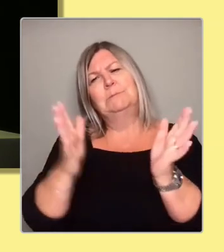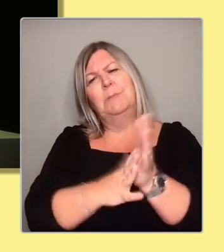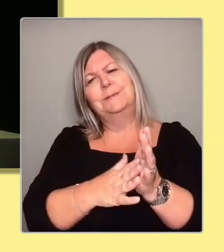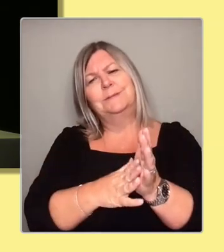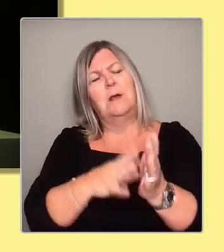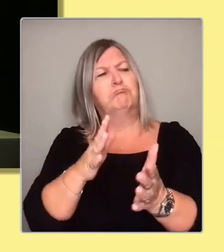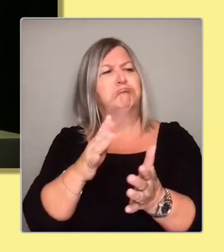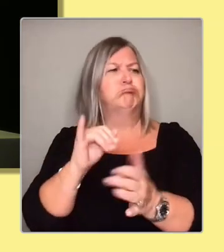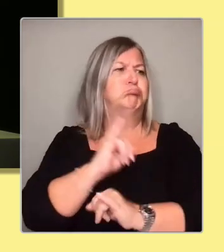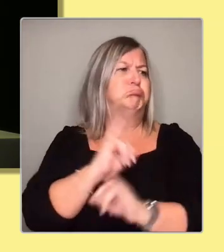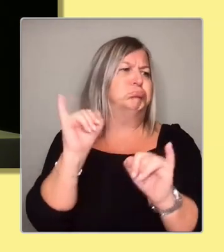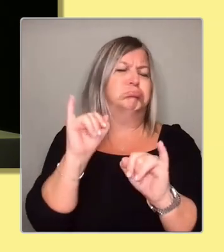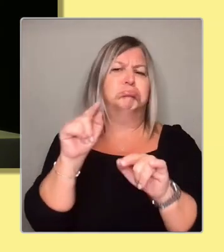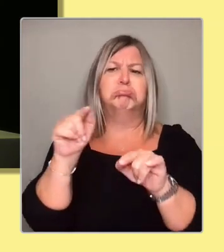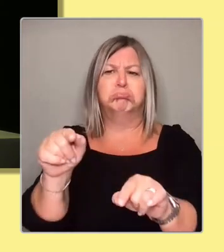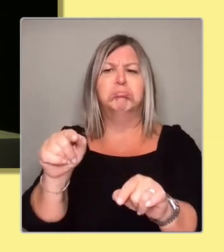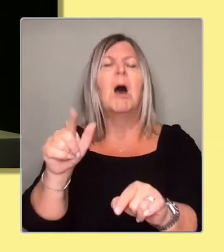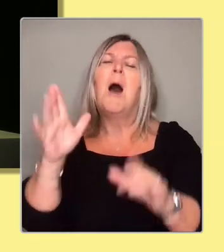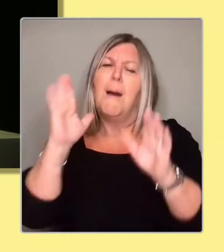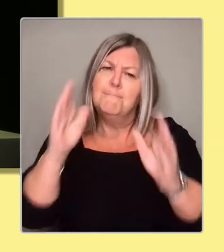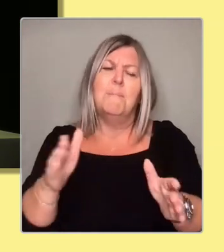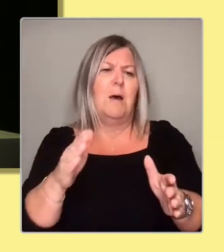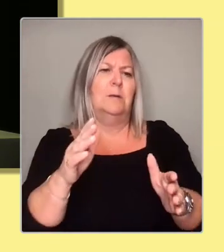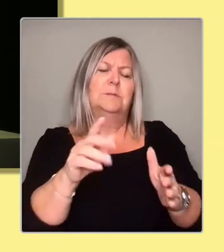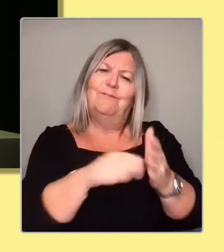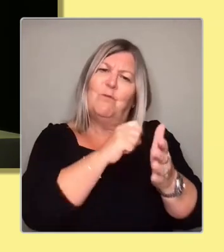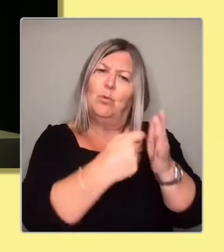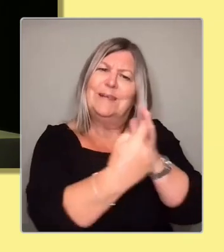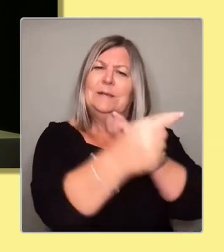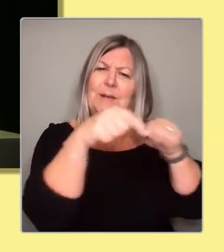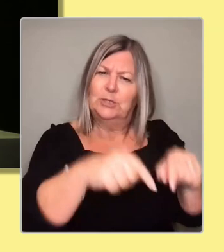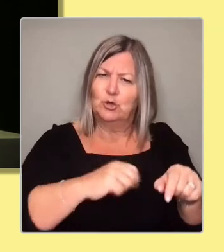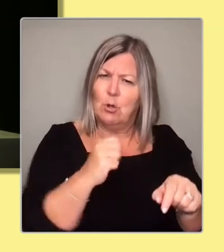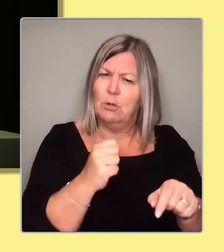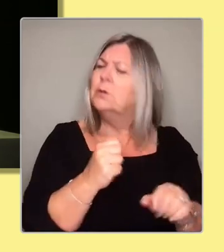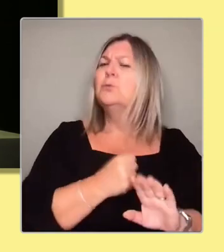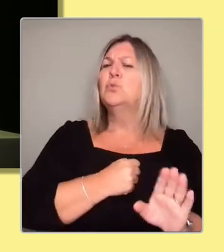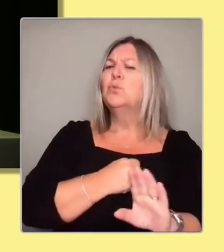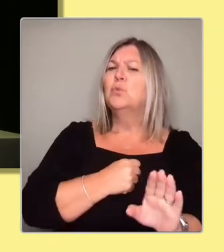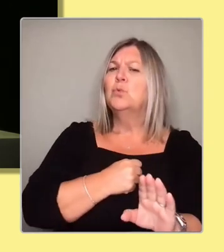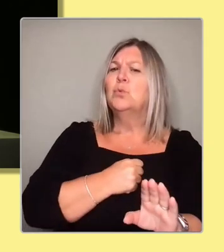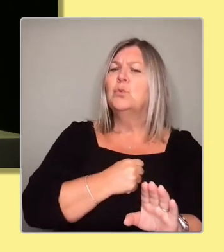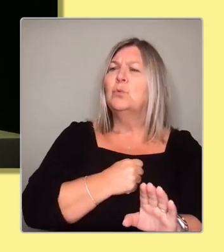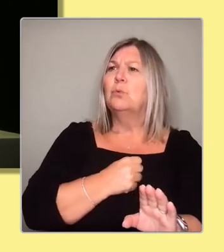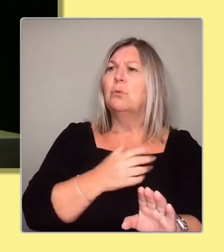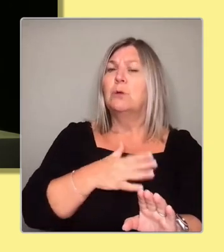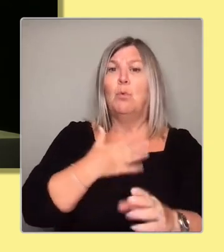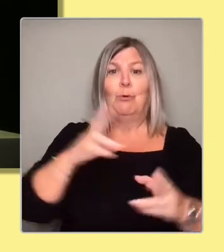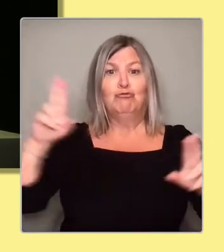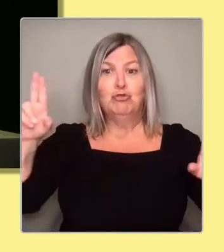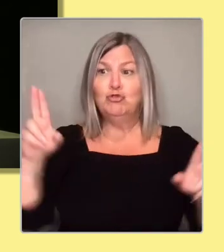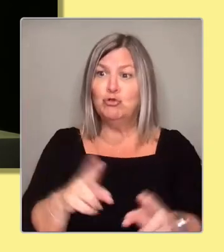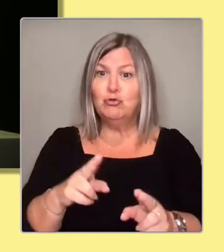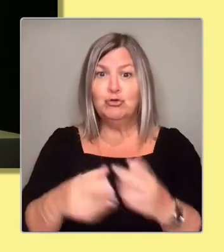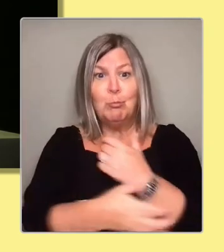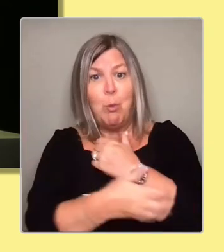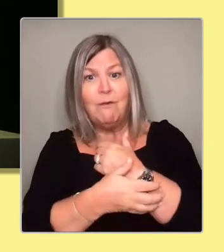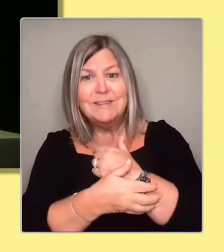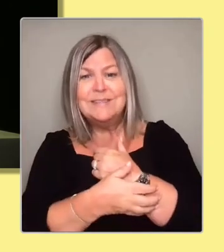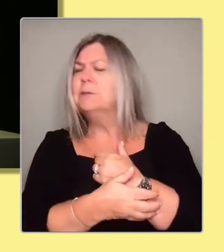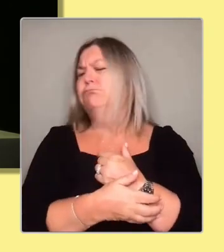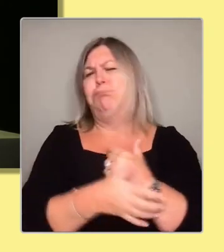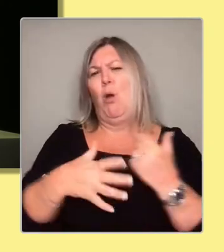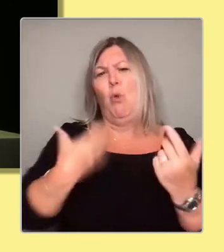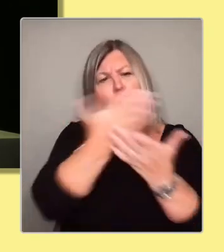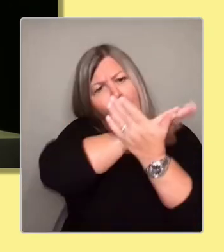vote for independence. My vision for independence Scotland is not to reduce poverty, it's to eradicate poverty. It's to make sure that